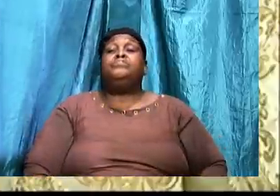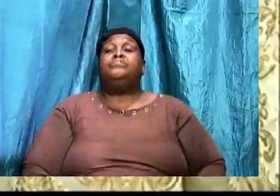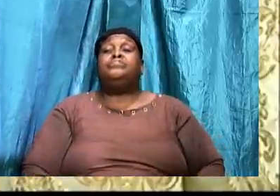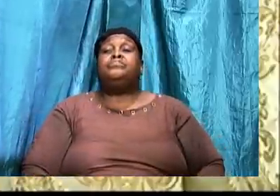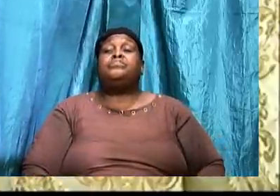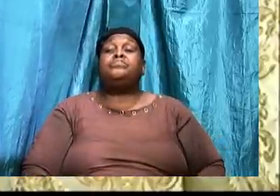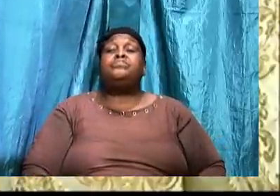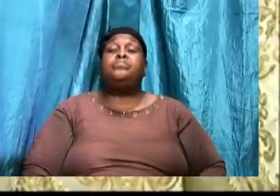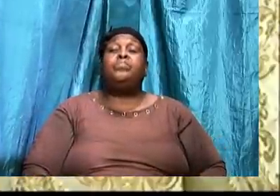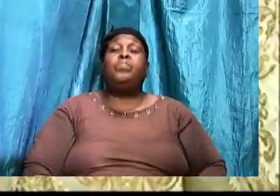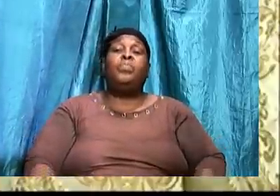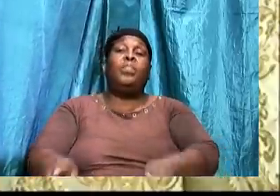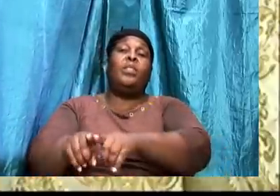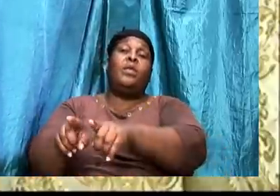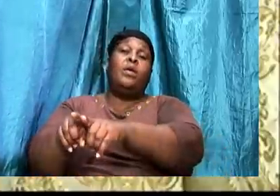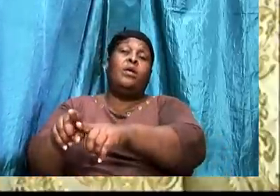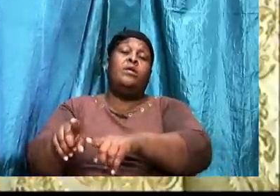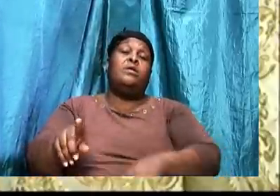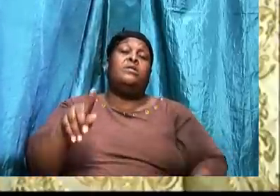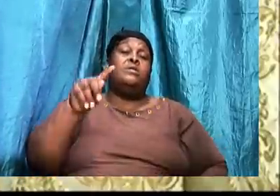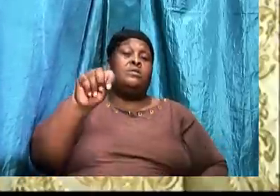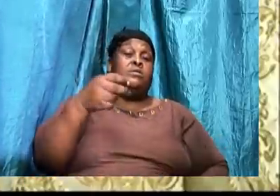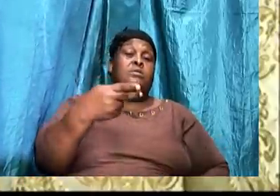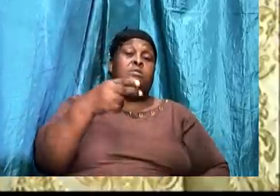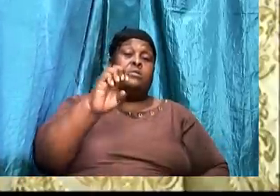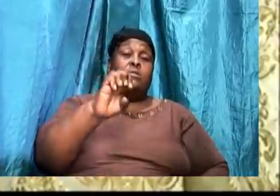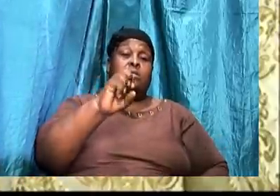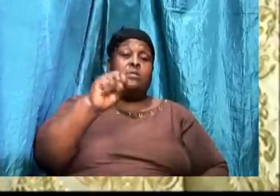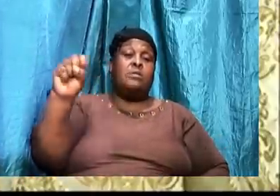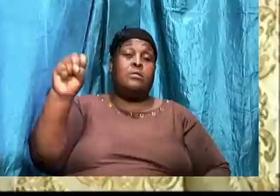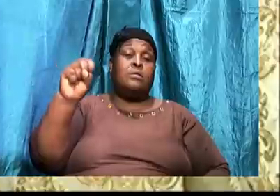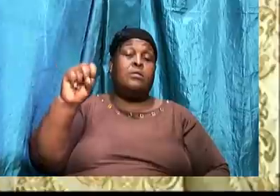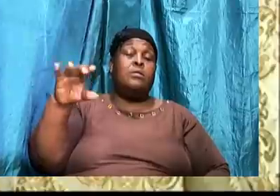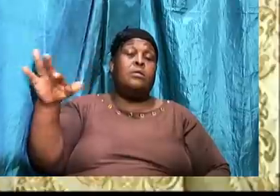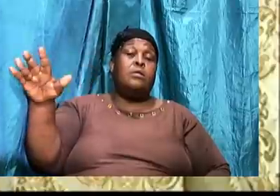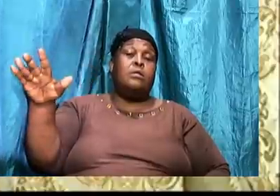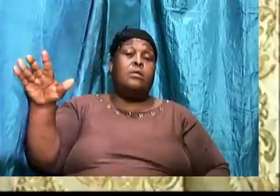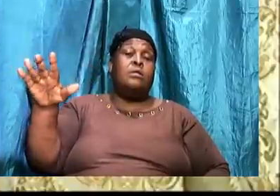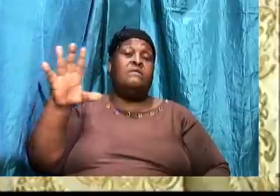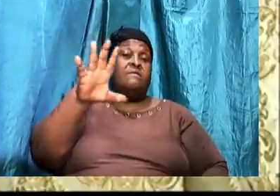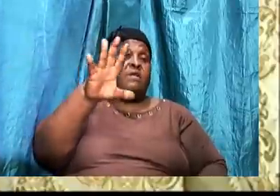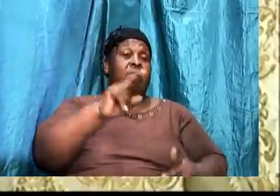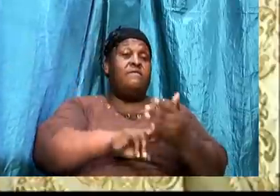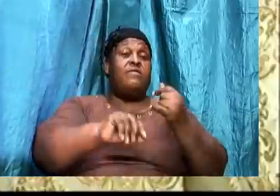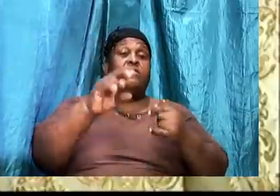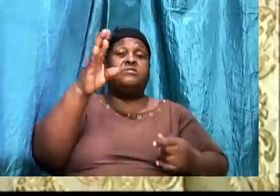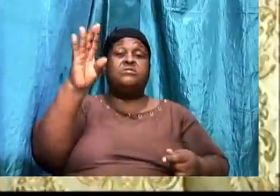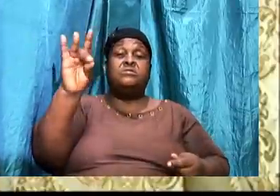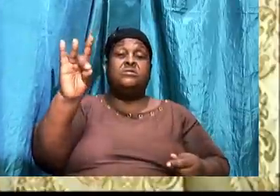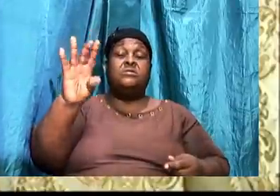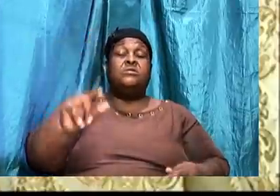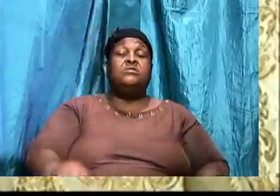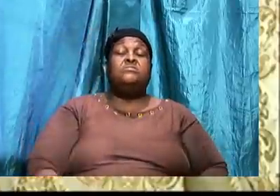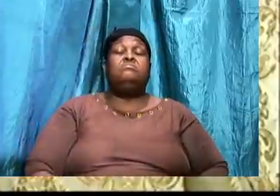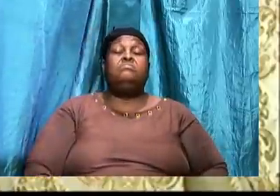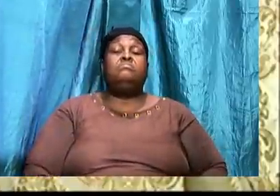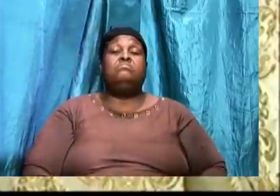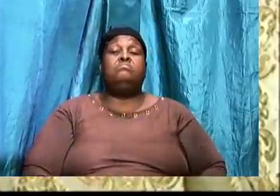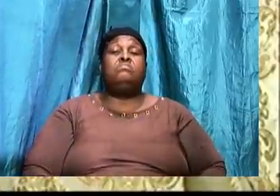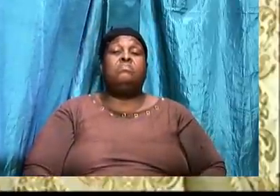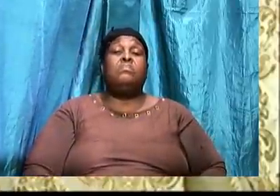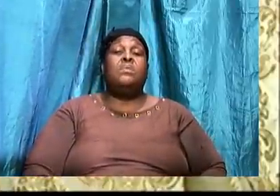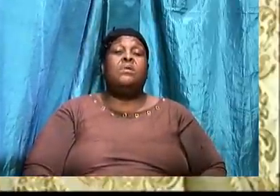And also 1 Thessalonians 5 verses 8. The next thing we said to